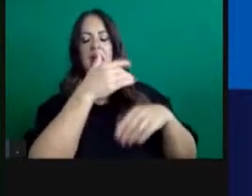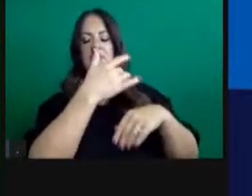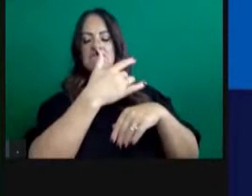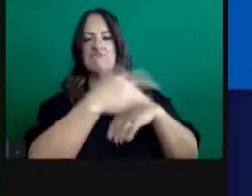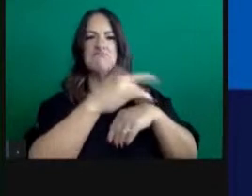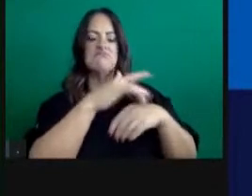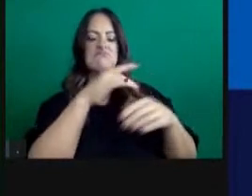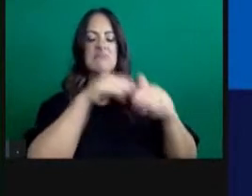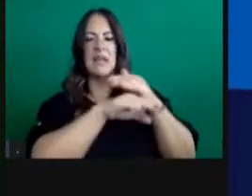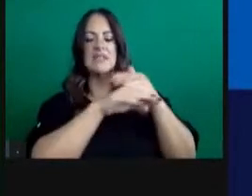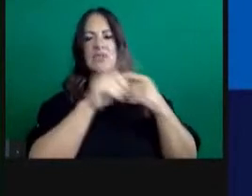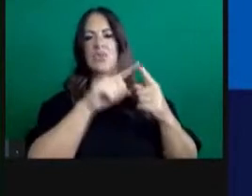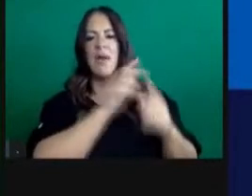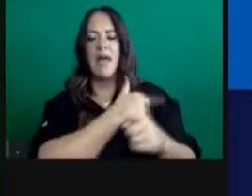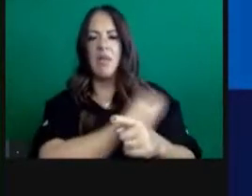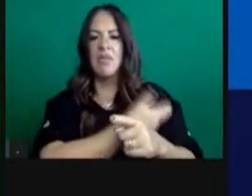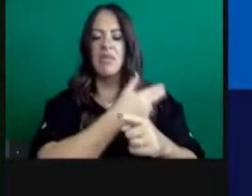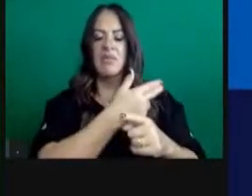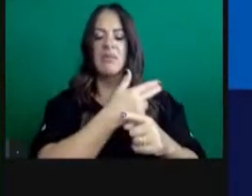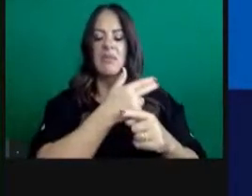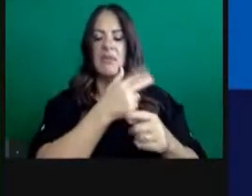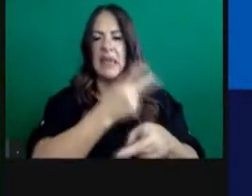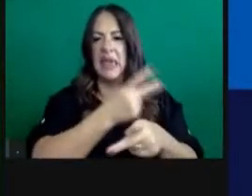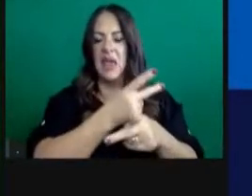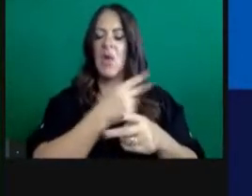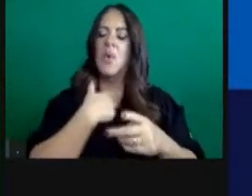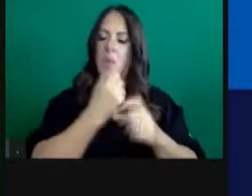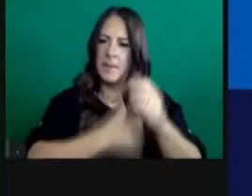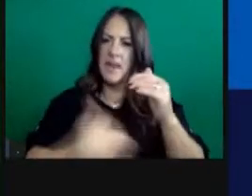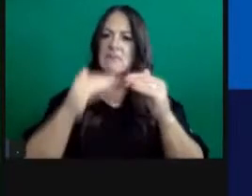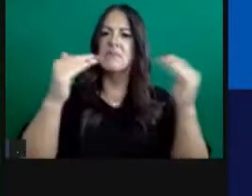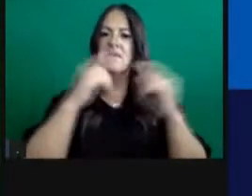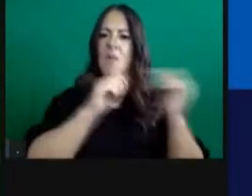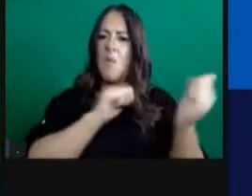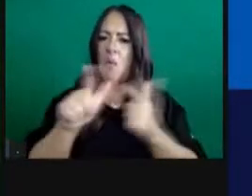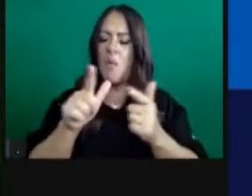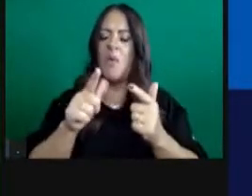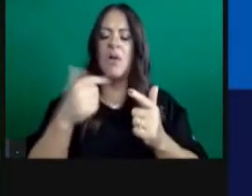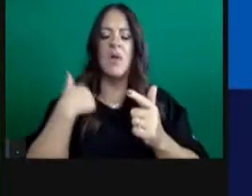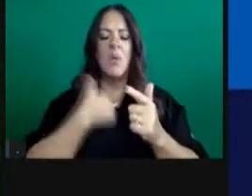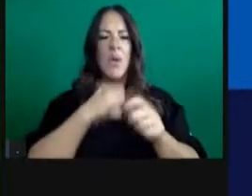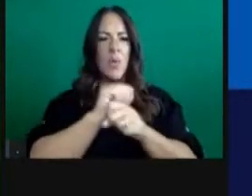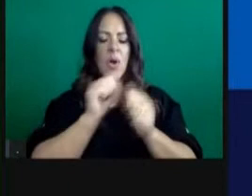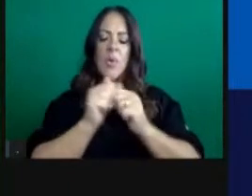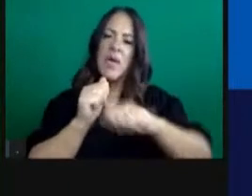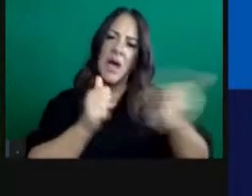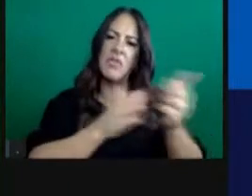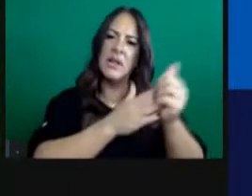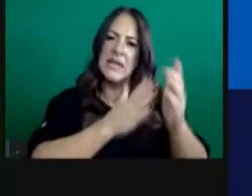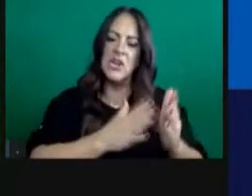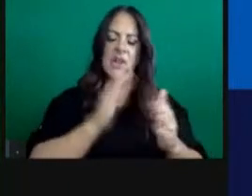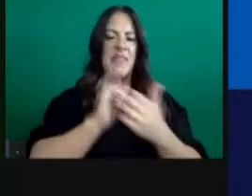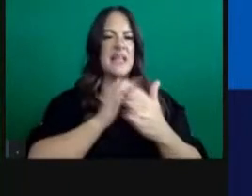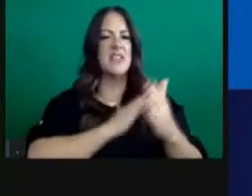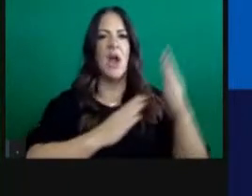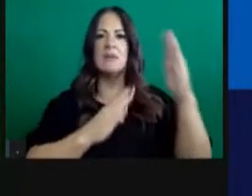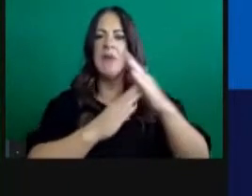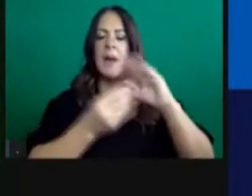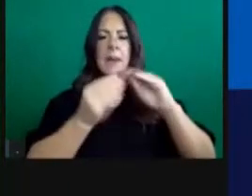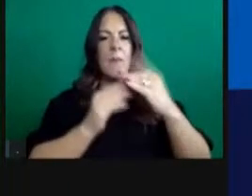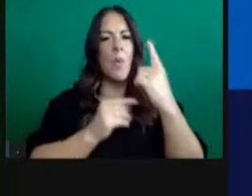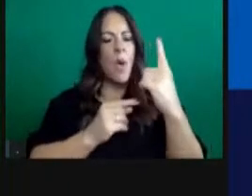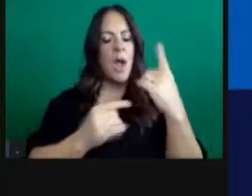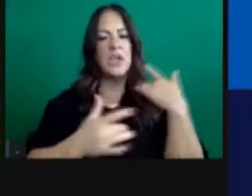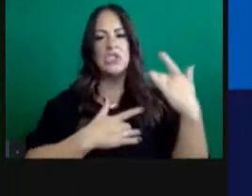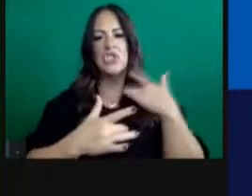not be stretched as far. And making sure we work to do that with our hospital partners and other leaders is a top priority right now for